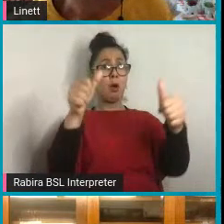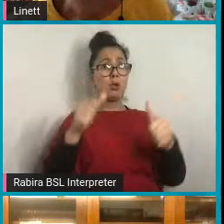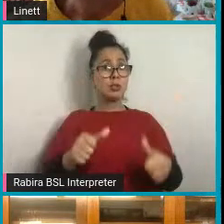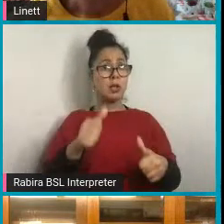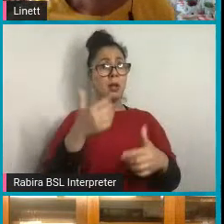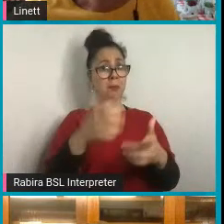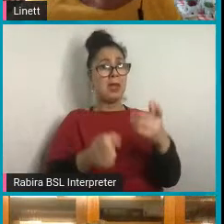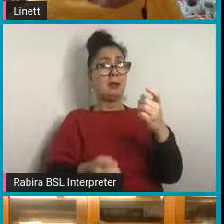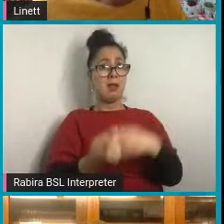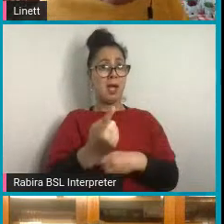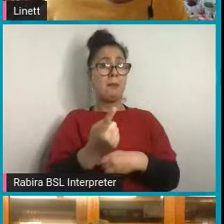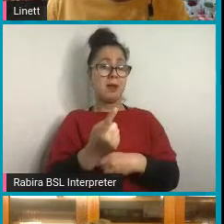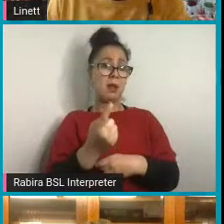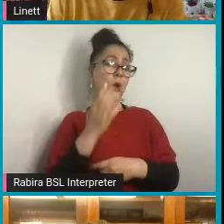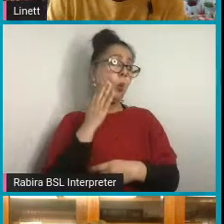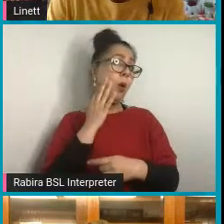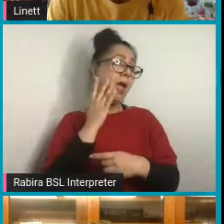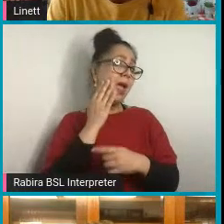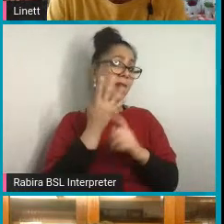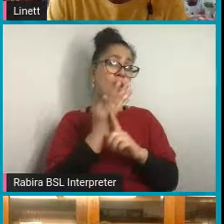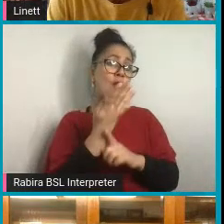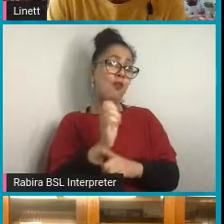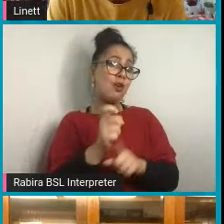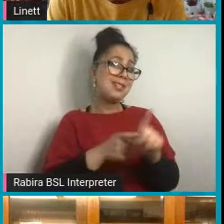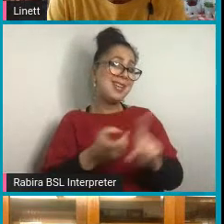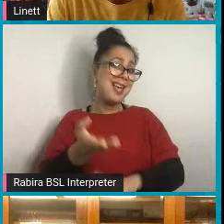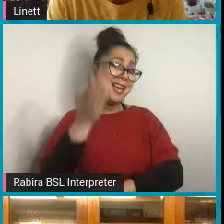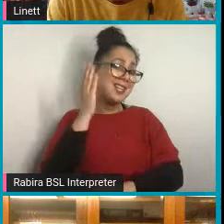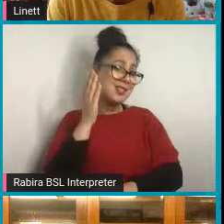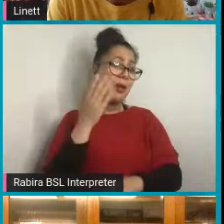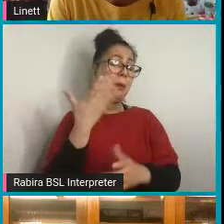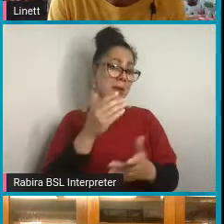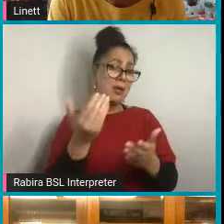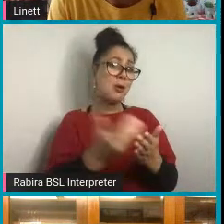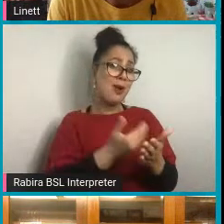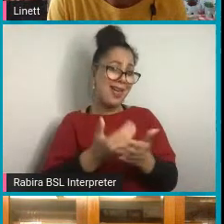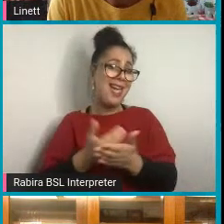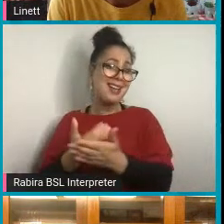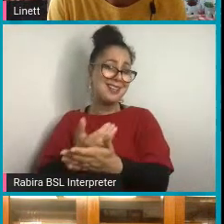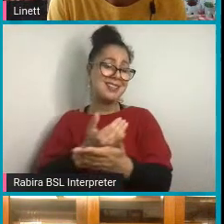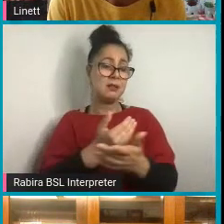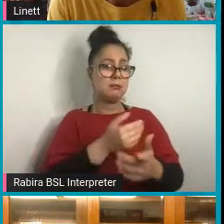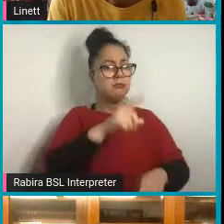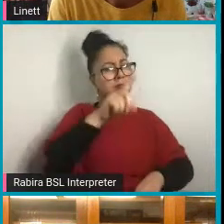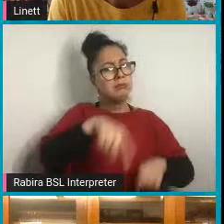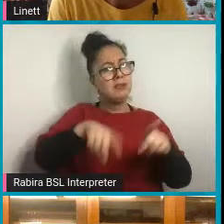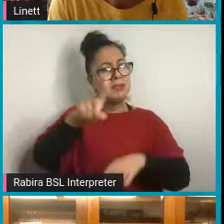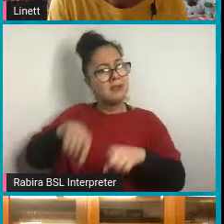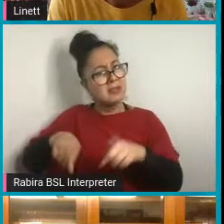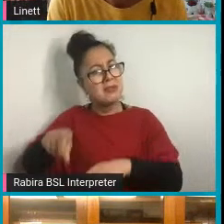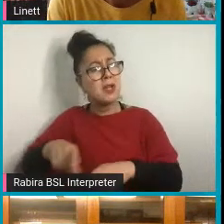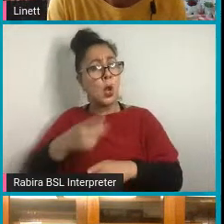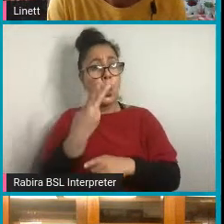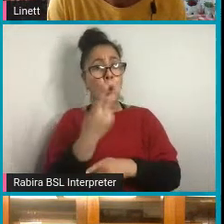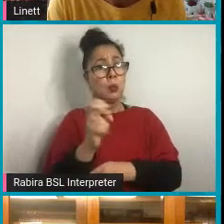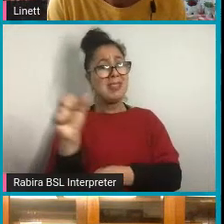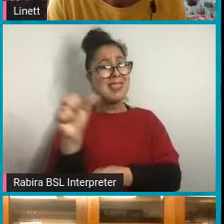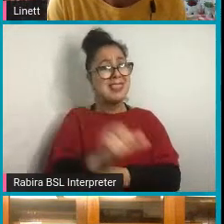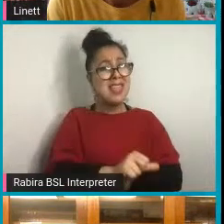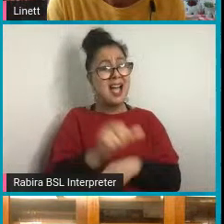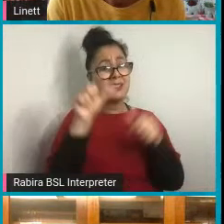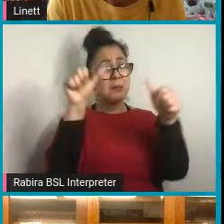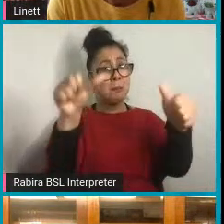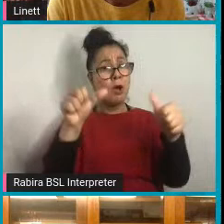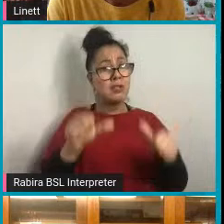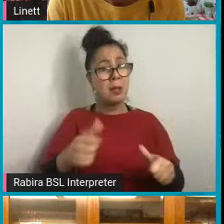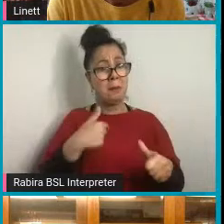ago. But we collect all sorts of things. And there's 20,000 posters that I